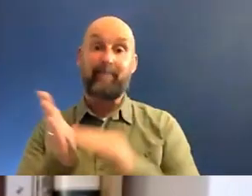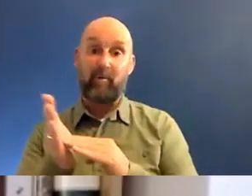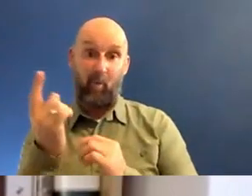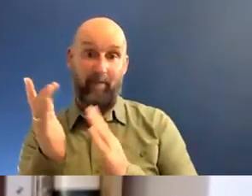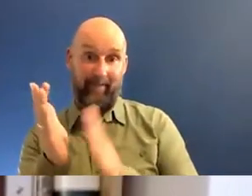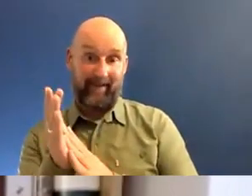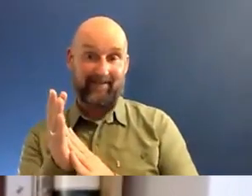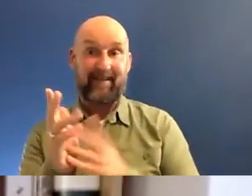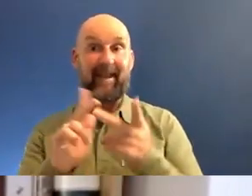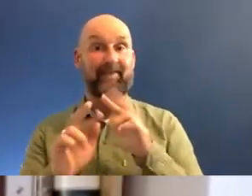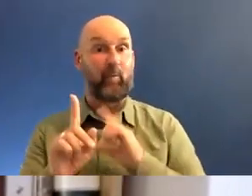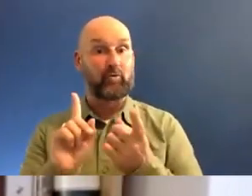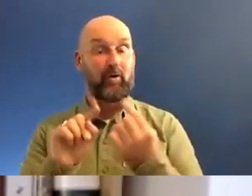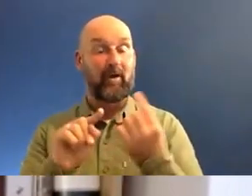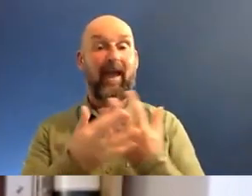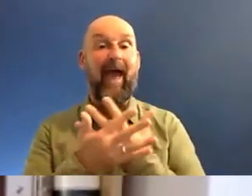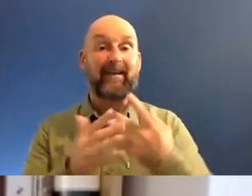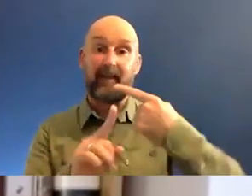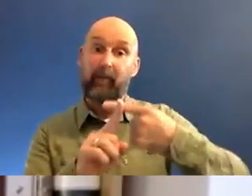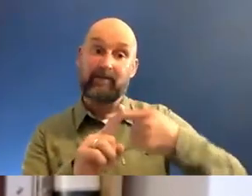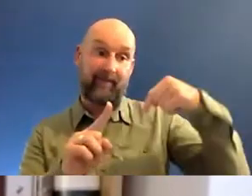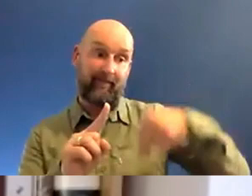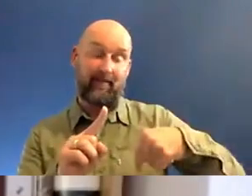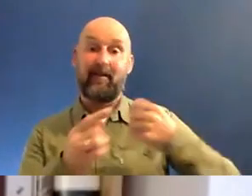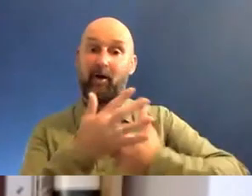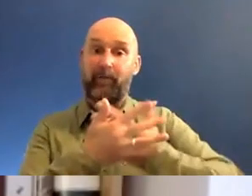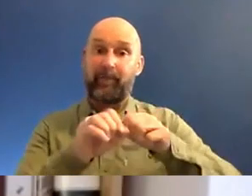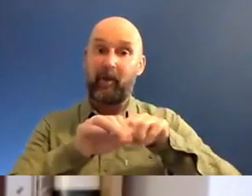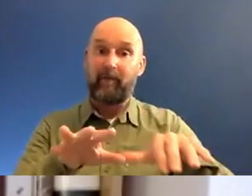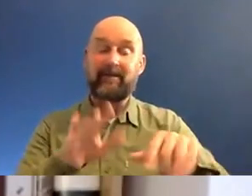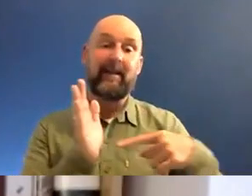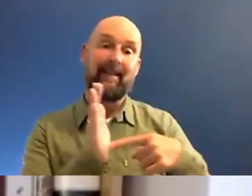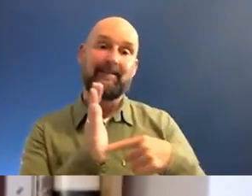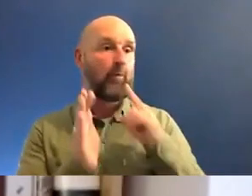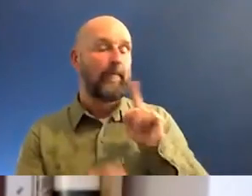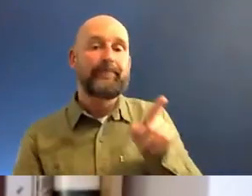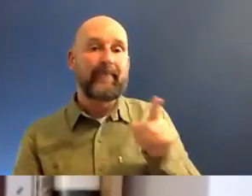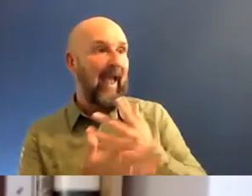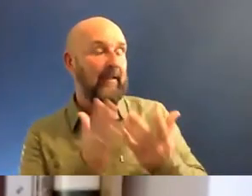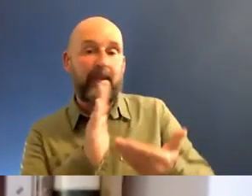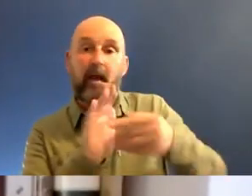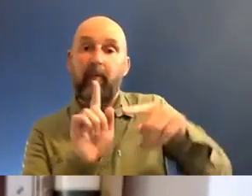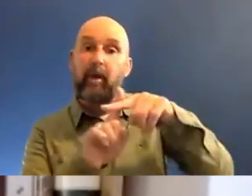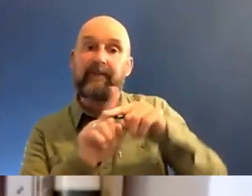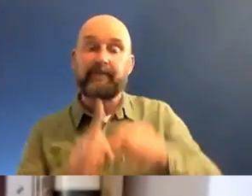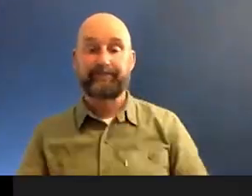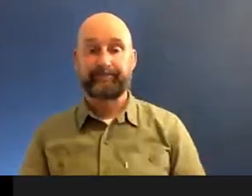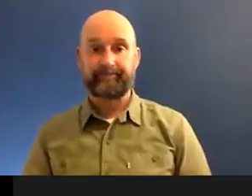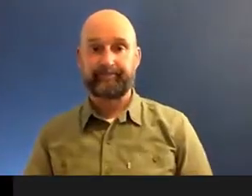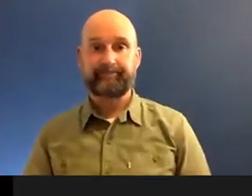reflect if they want to about anything positive about the experience we're going through Teakster. Has, is there anything positive about the pandemic for you?